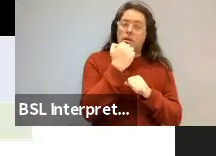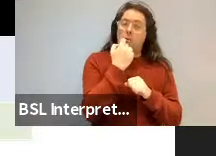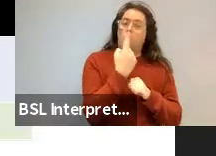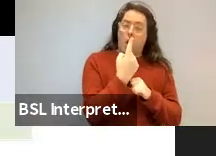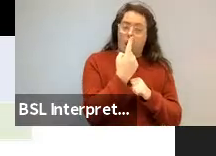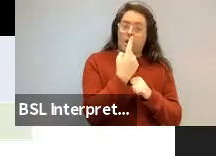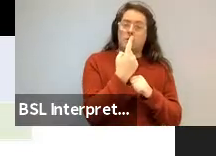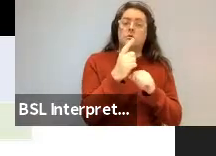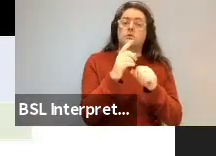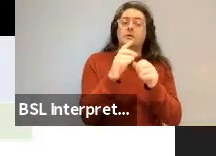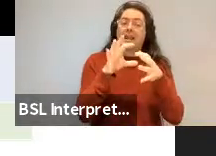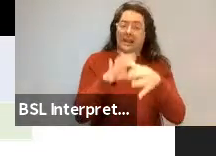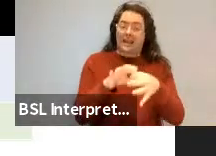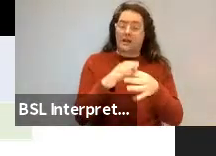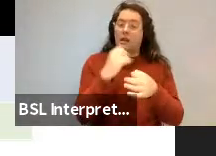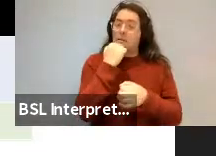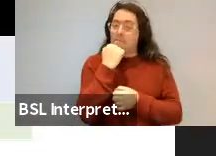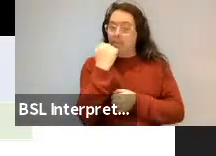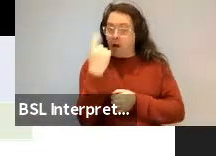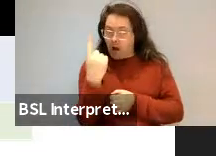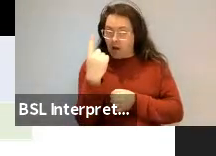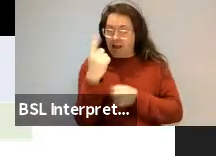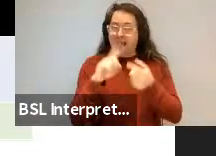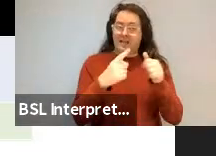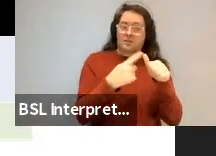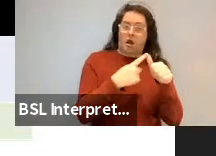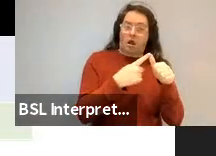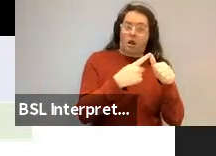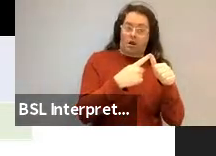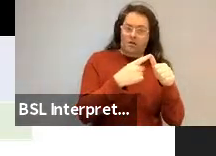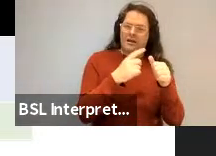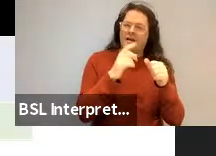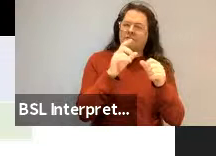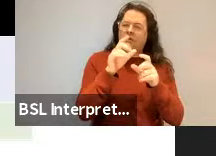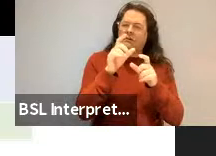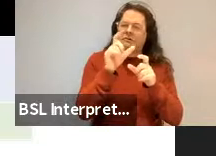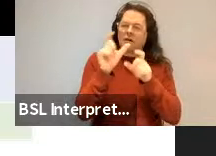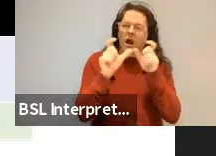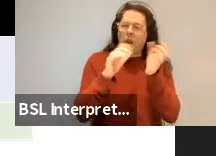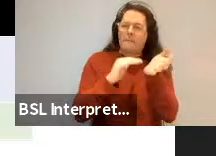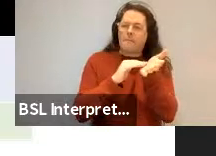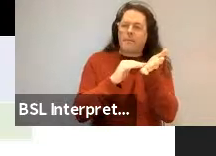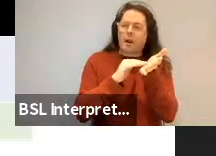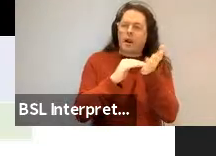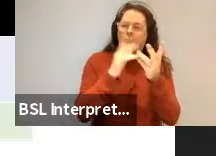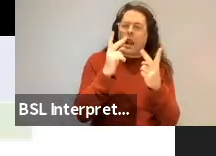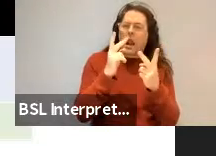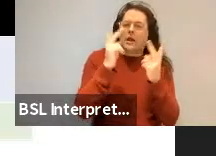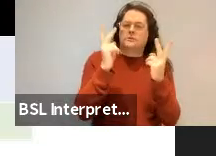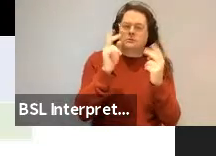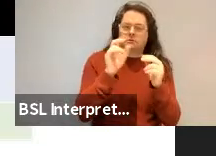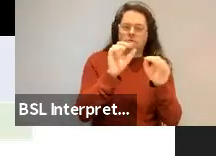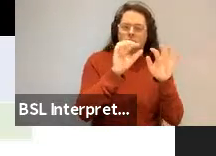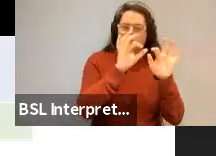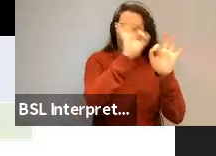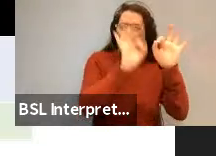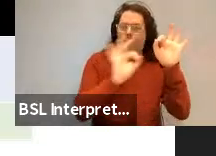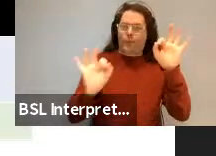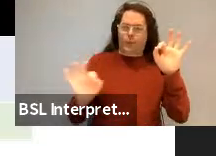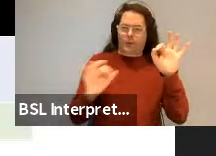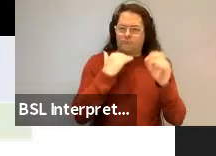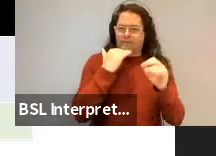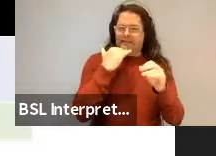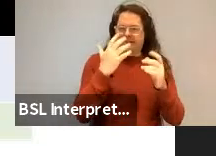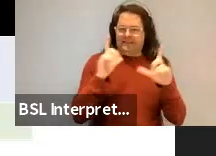indefinite determiner like a are marked with this light purple circle. And you can see they're all over. So it's very common